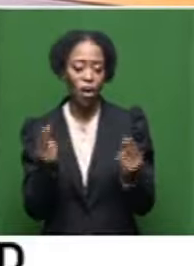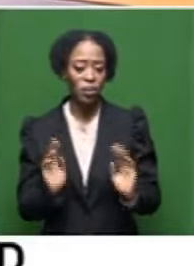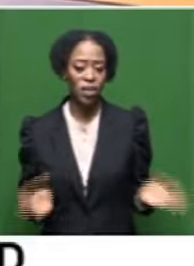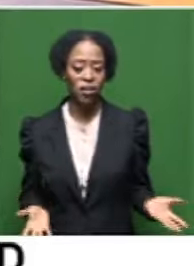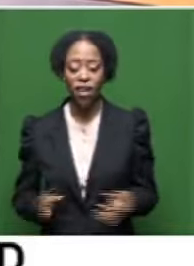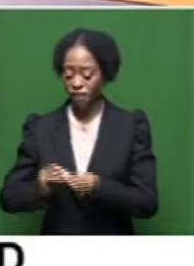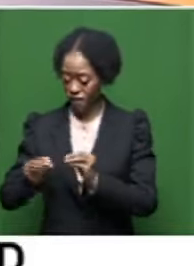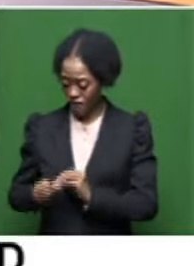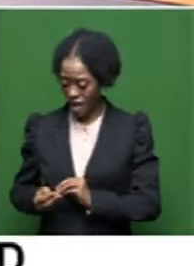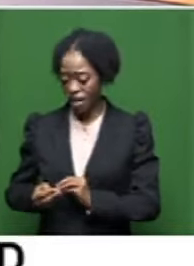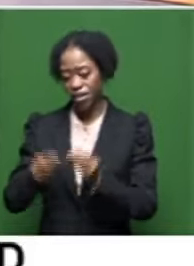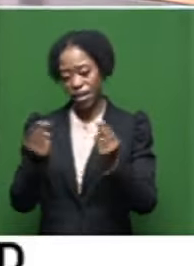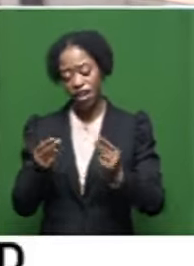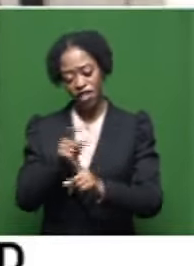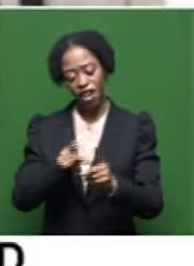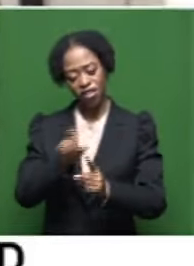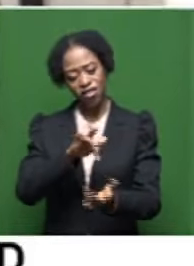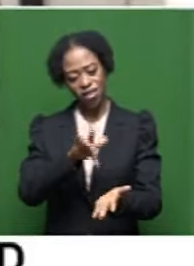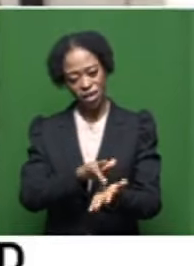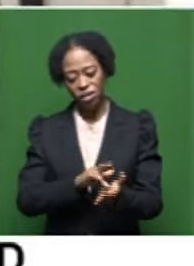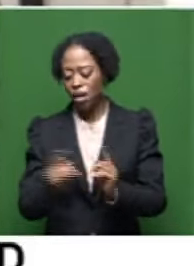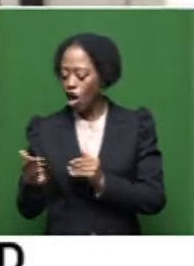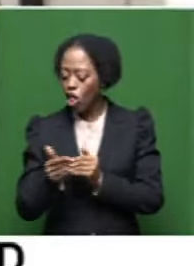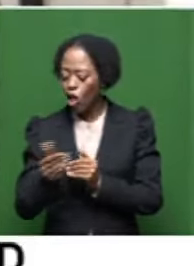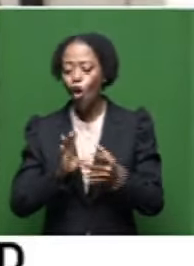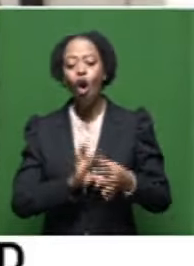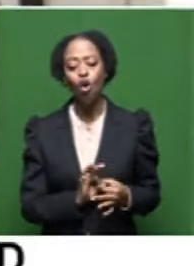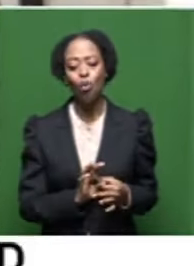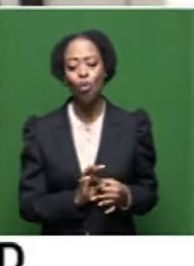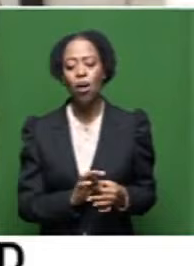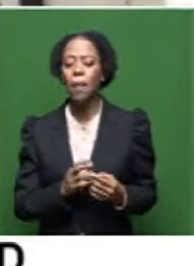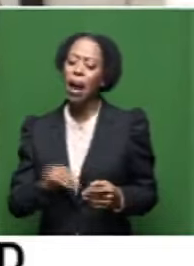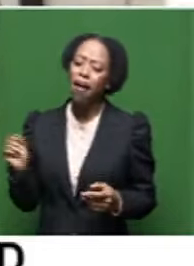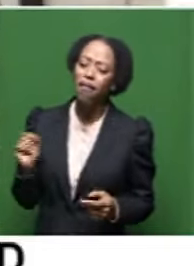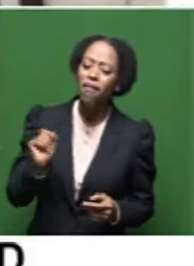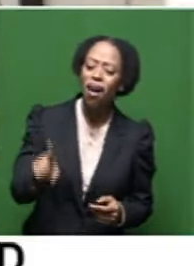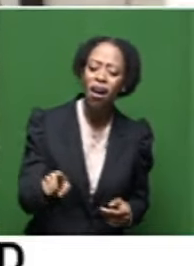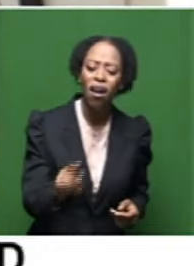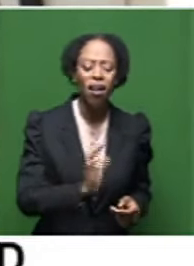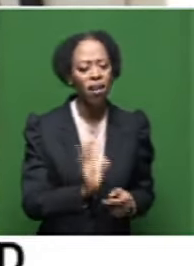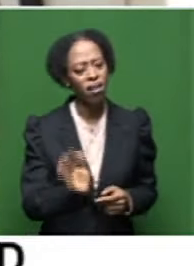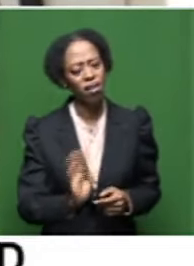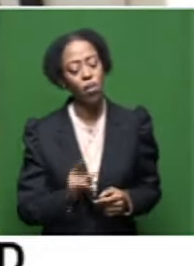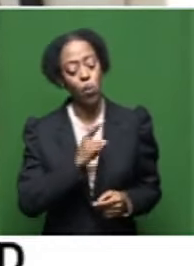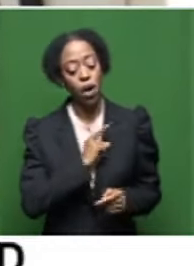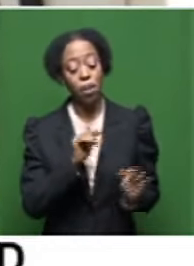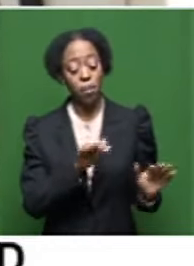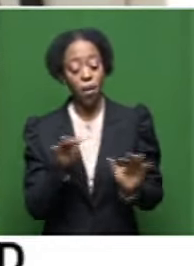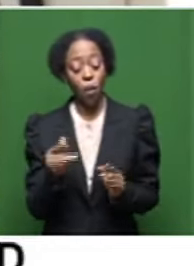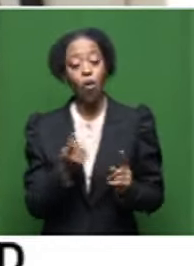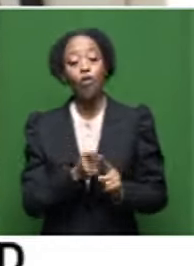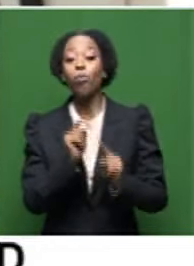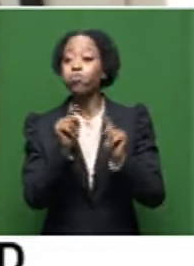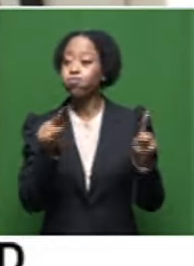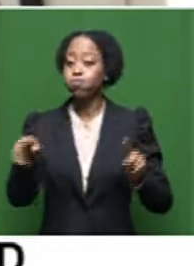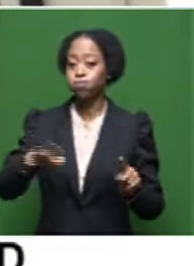create arts and cultural centers that are within walking distance of every South African in our communities where people from